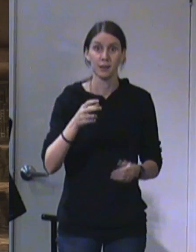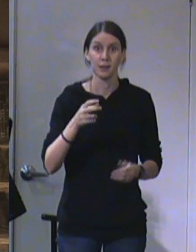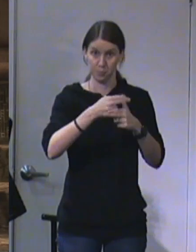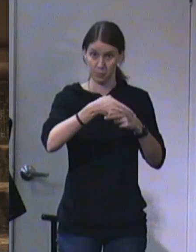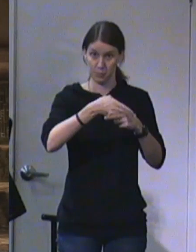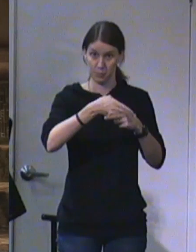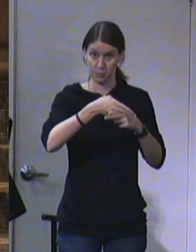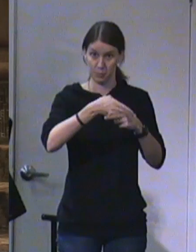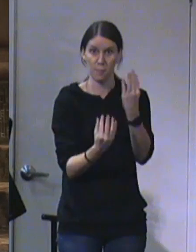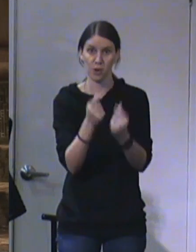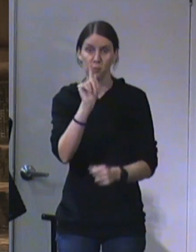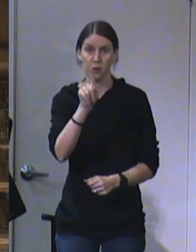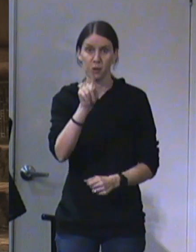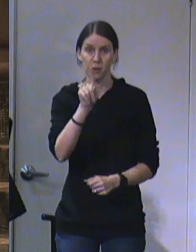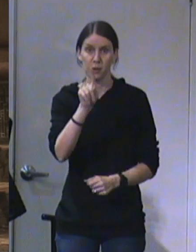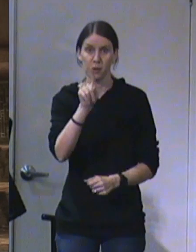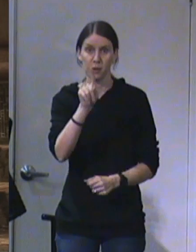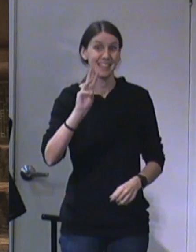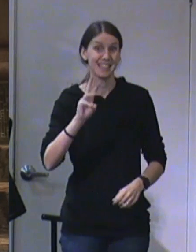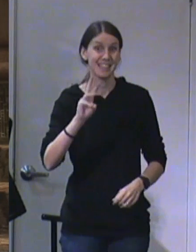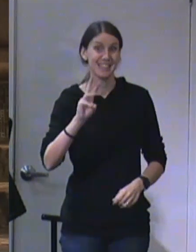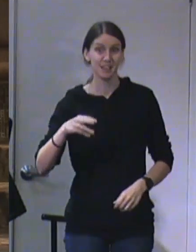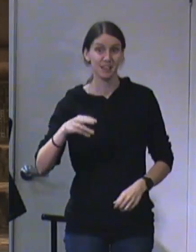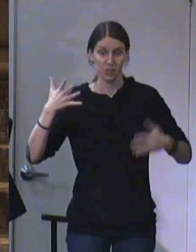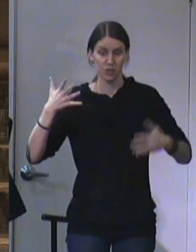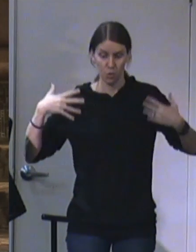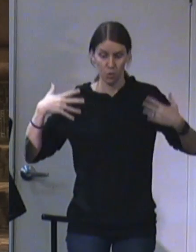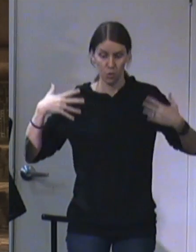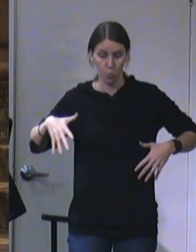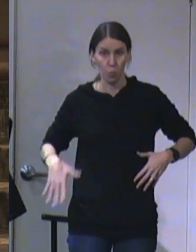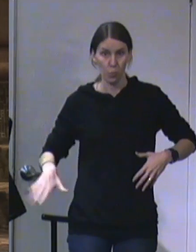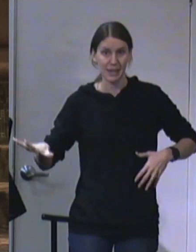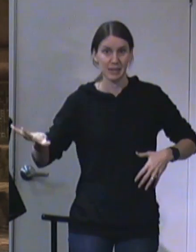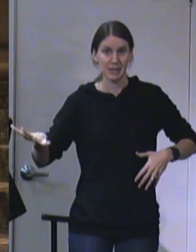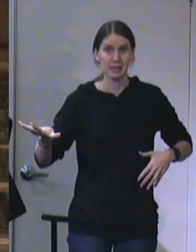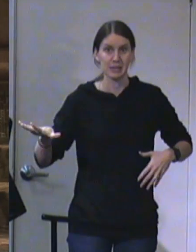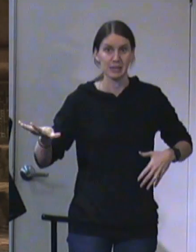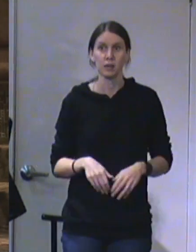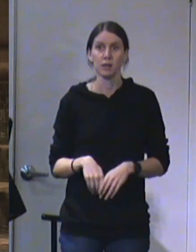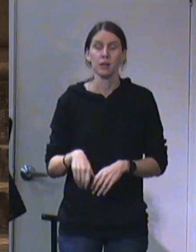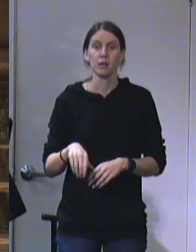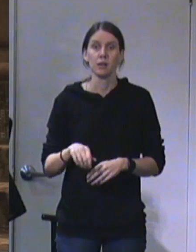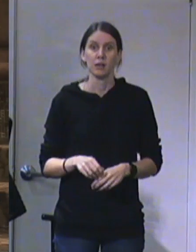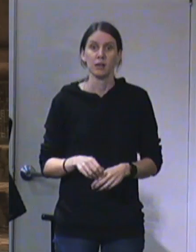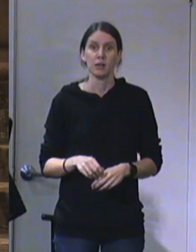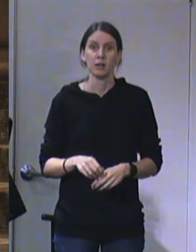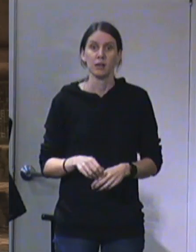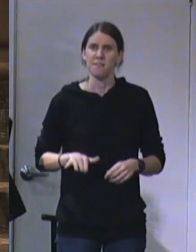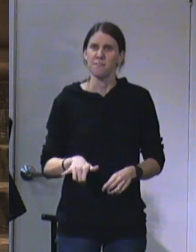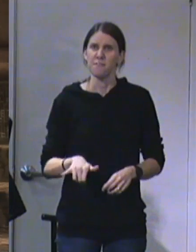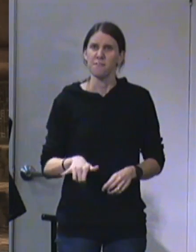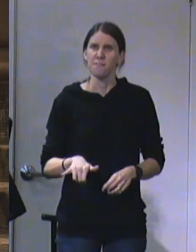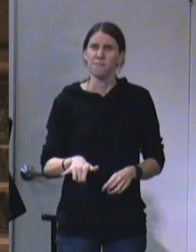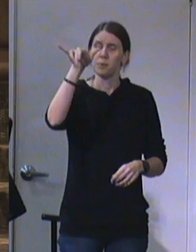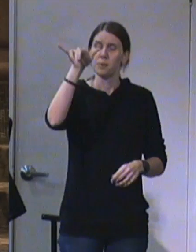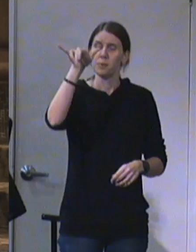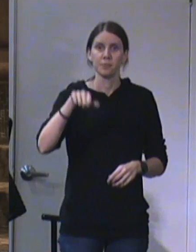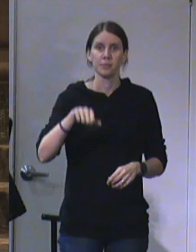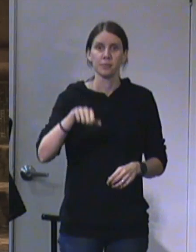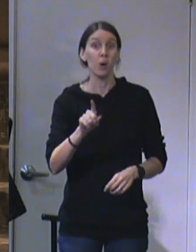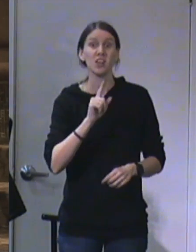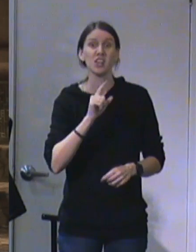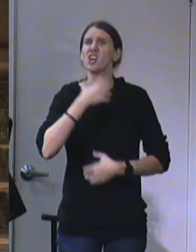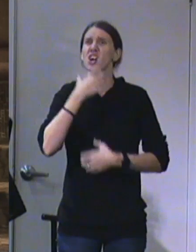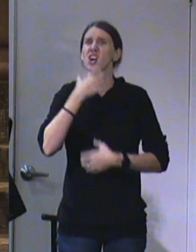wings. With twain he covered his face, with twain he covered his feet, and with twain he did fly. And one